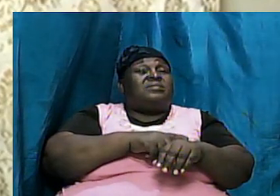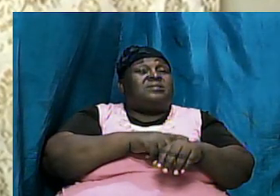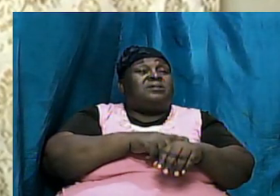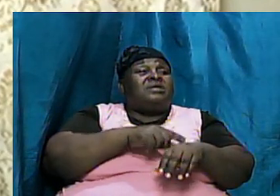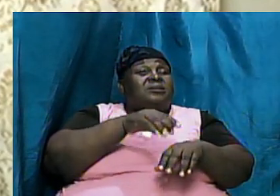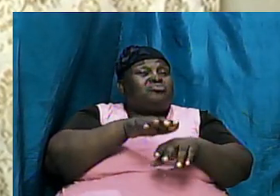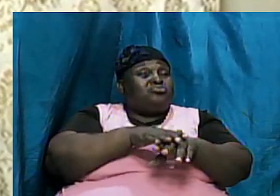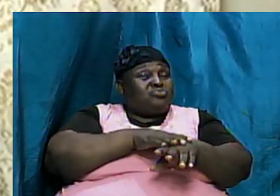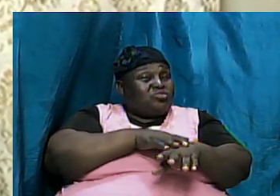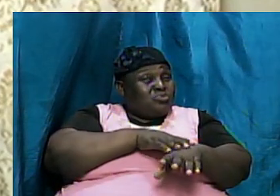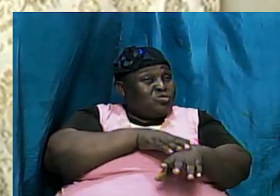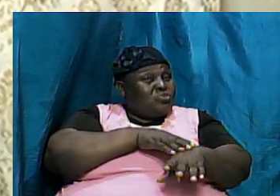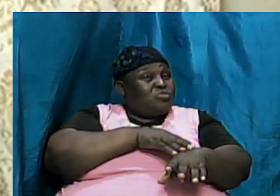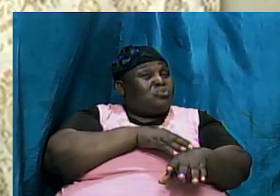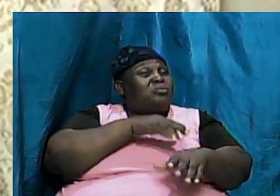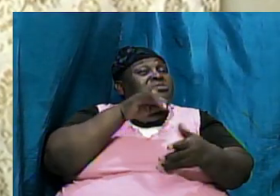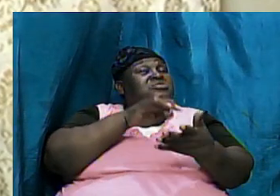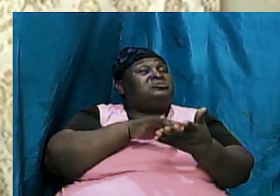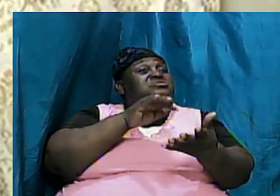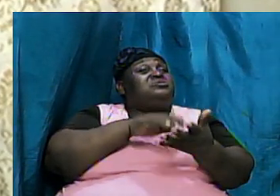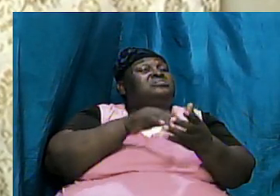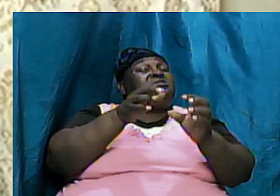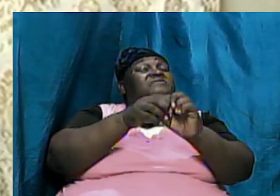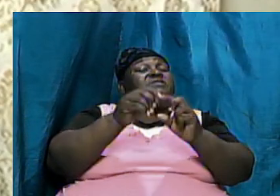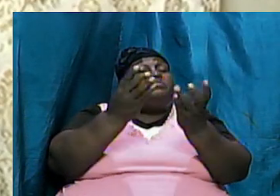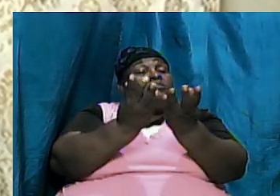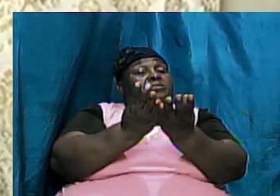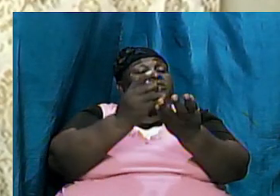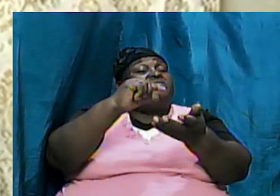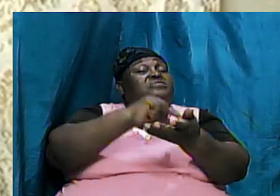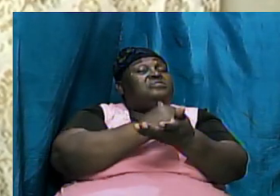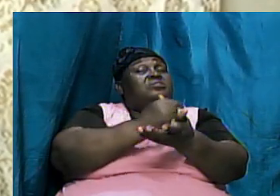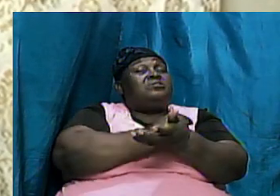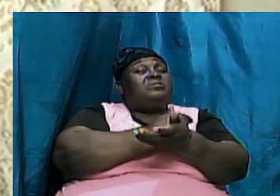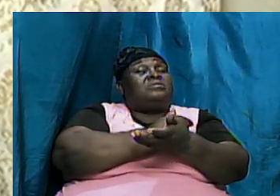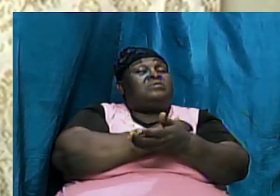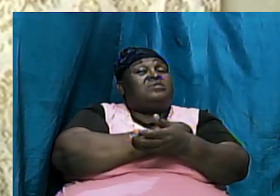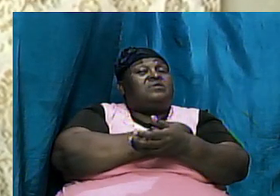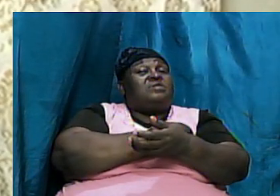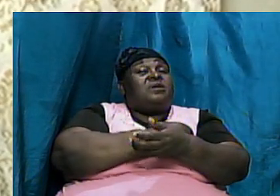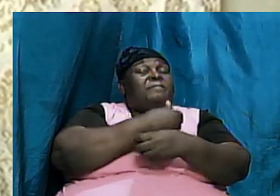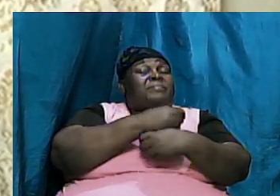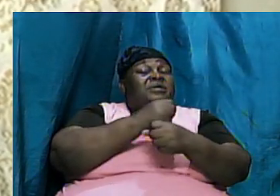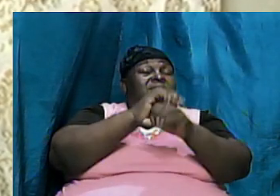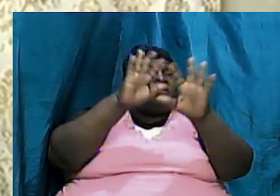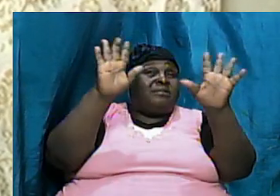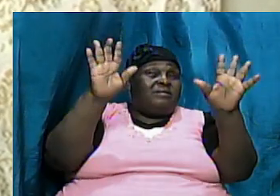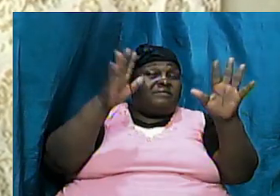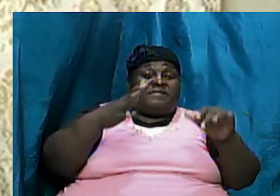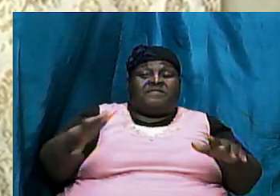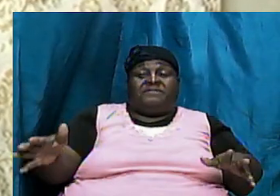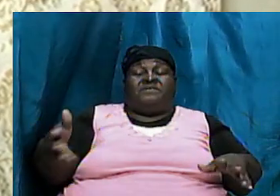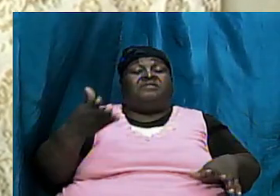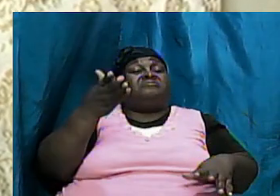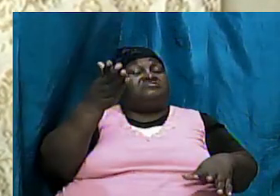want to make the point clear that the things that are there